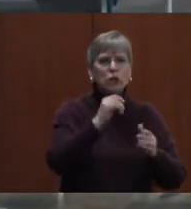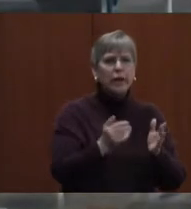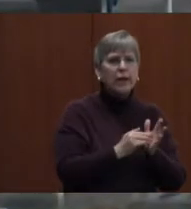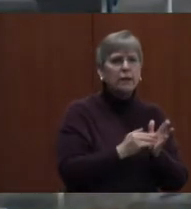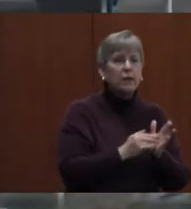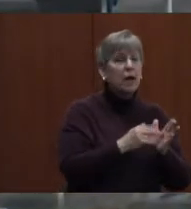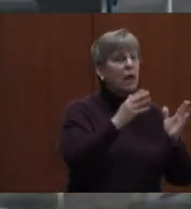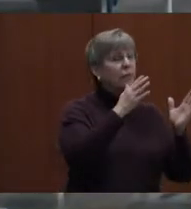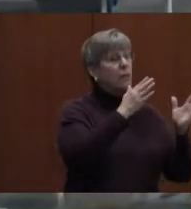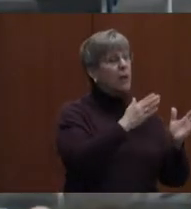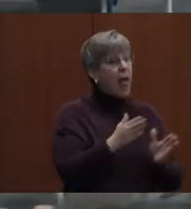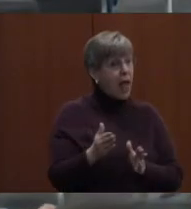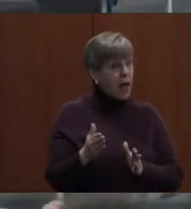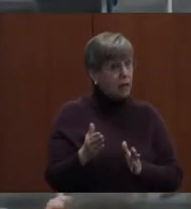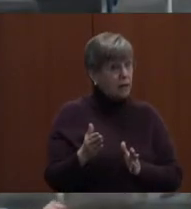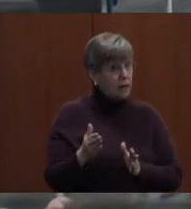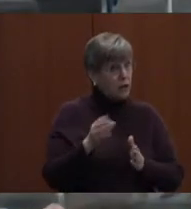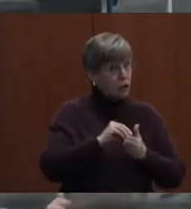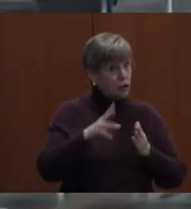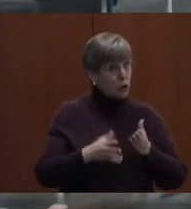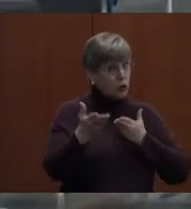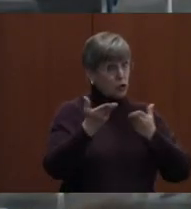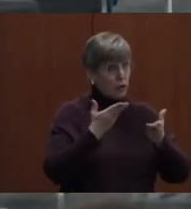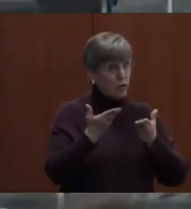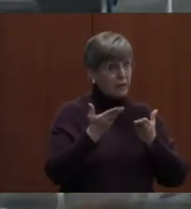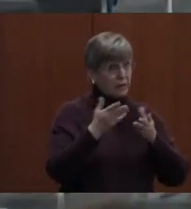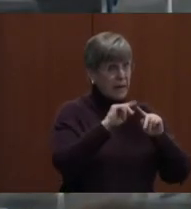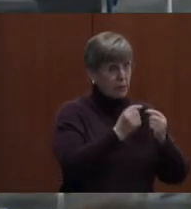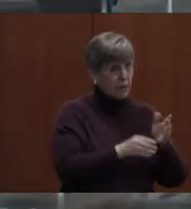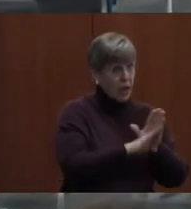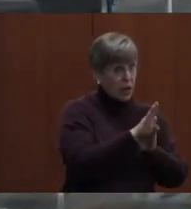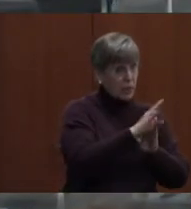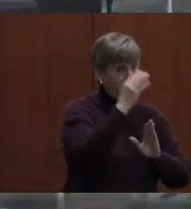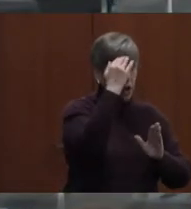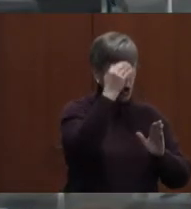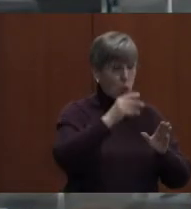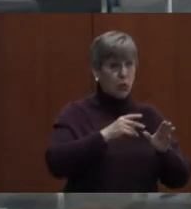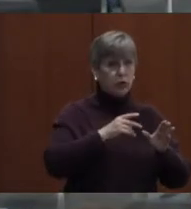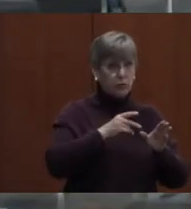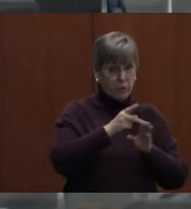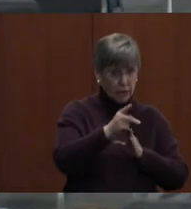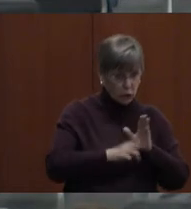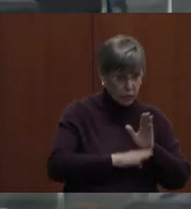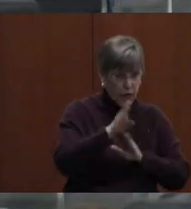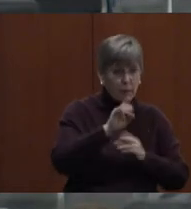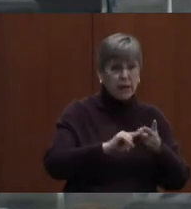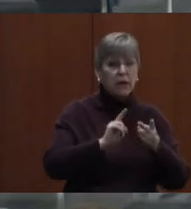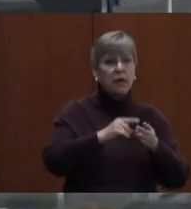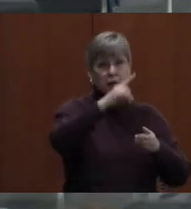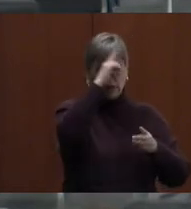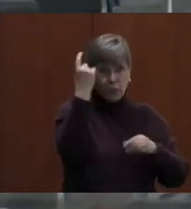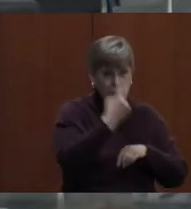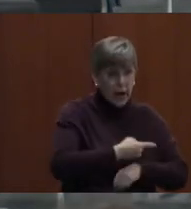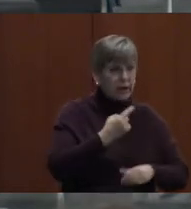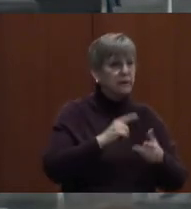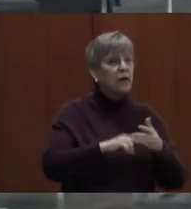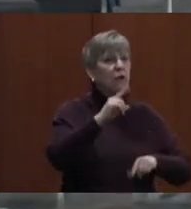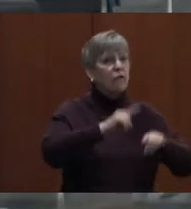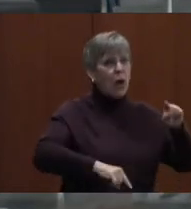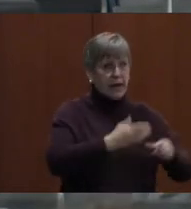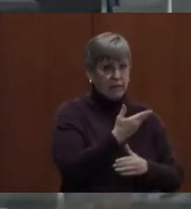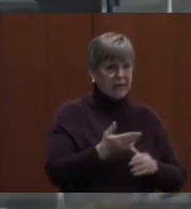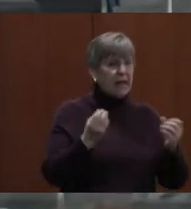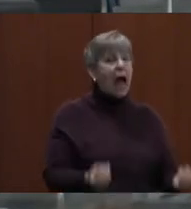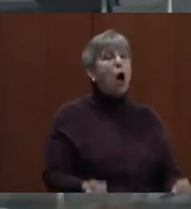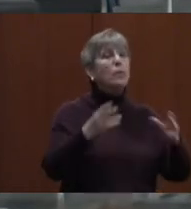The plan that the student service team developed, I know there's professional development. There were summer days. was a variety of things. Do you recall how many